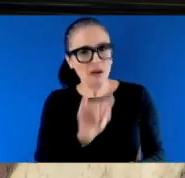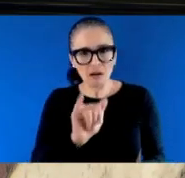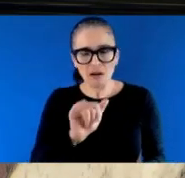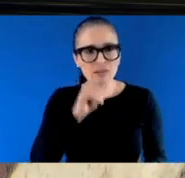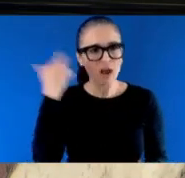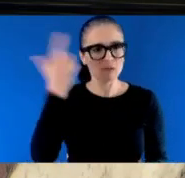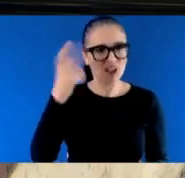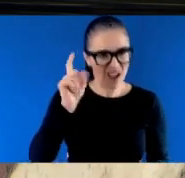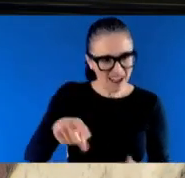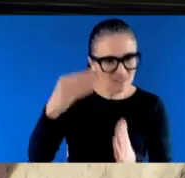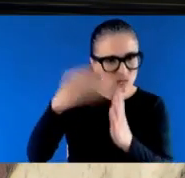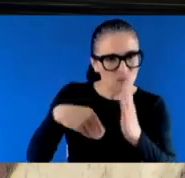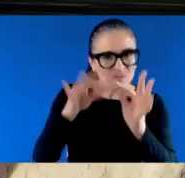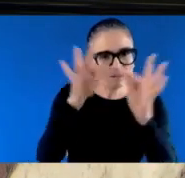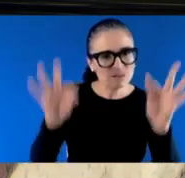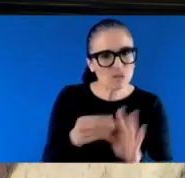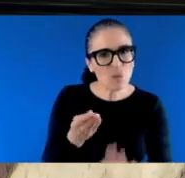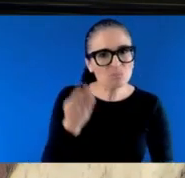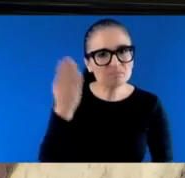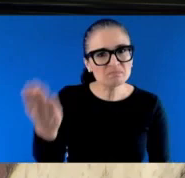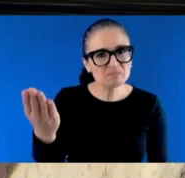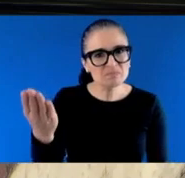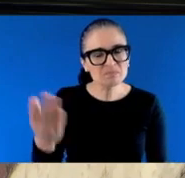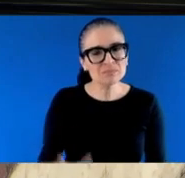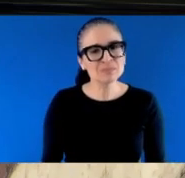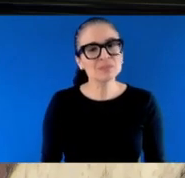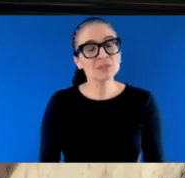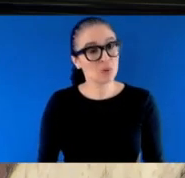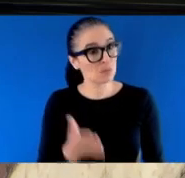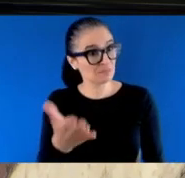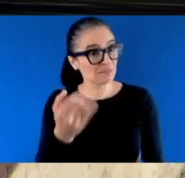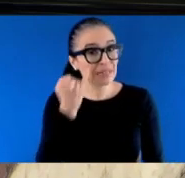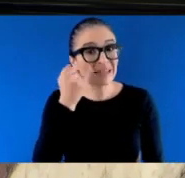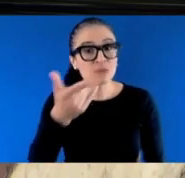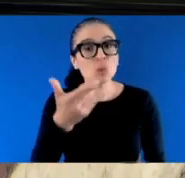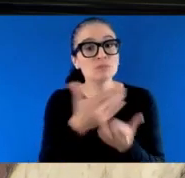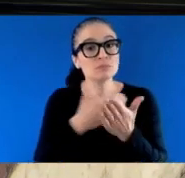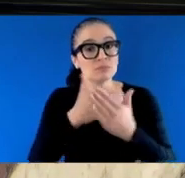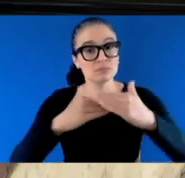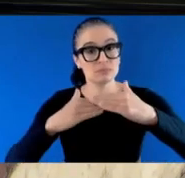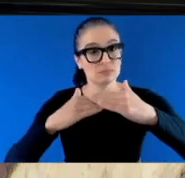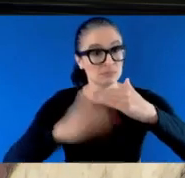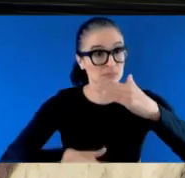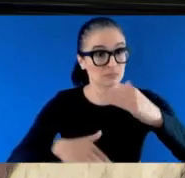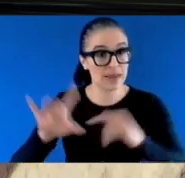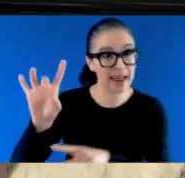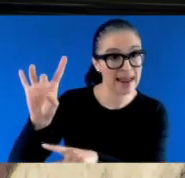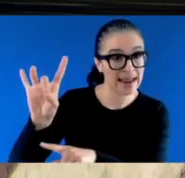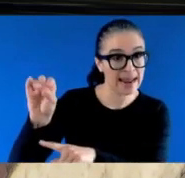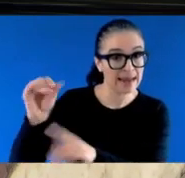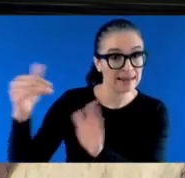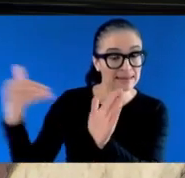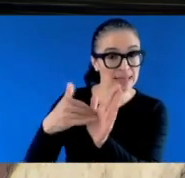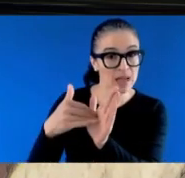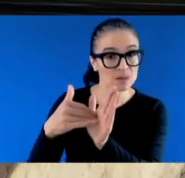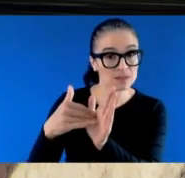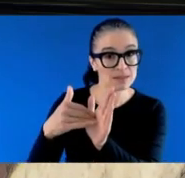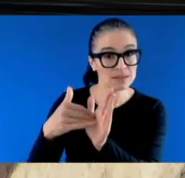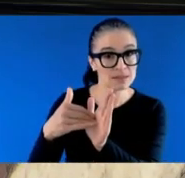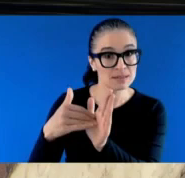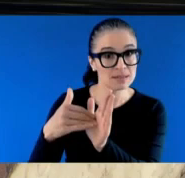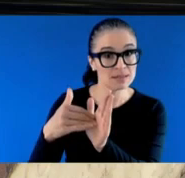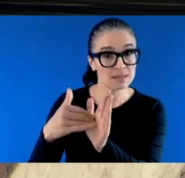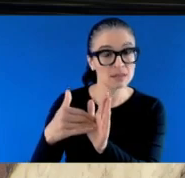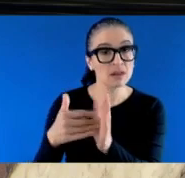it's not the same $400, but they will be making money as well. 80% of renters qualify for that tax credit. So,